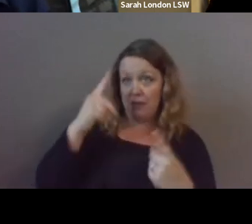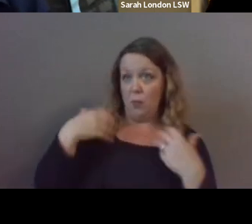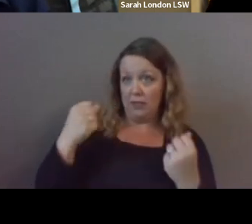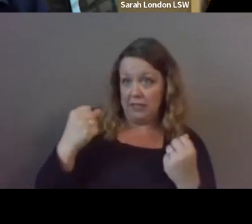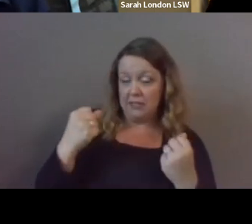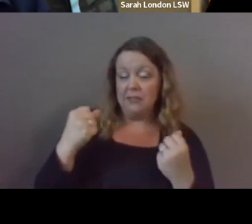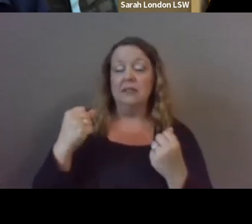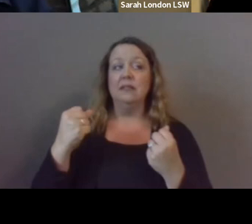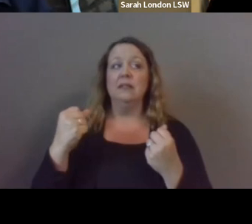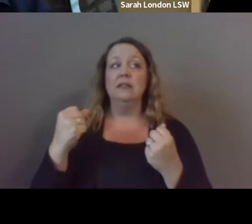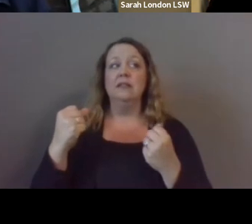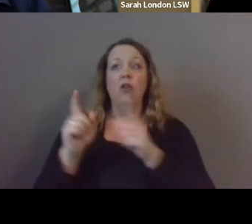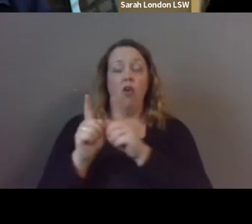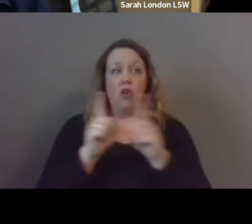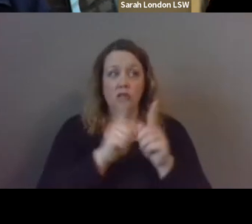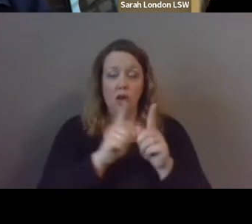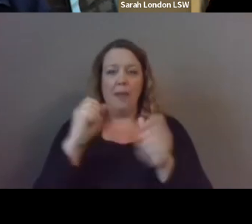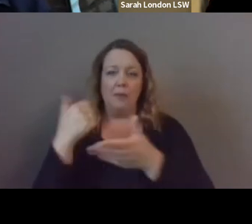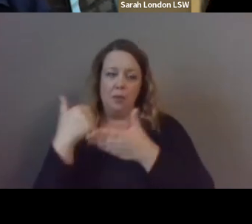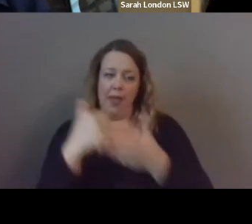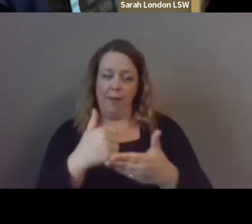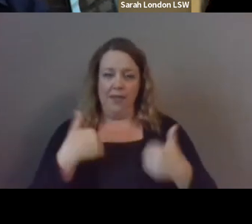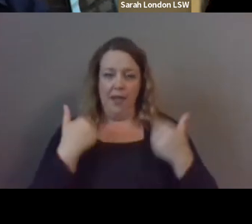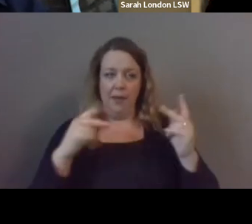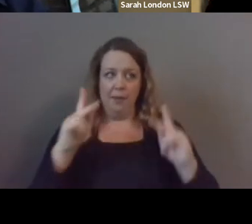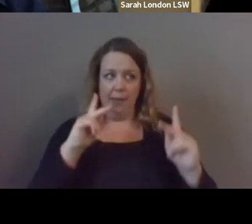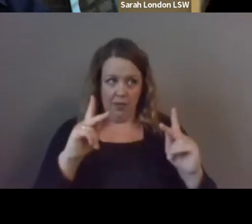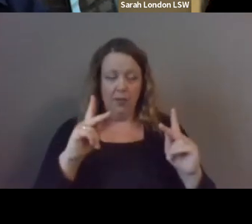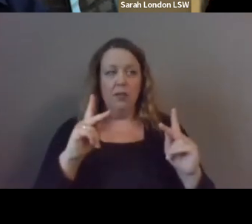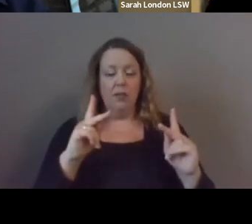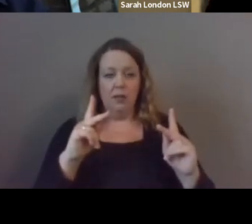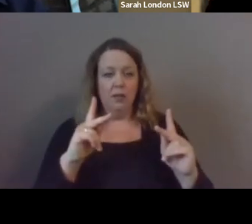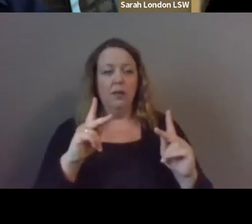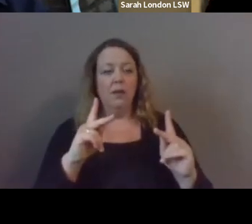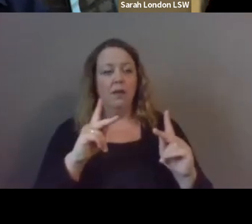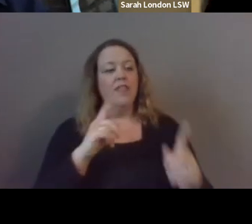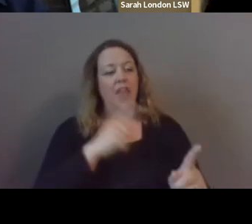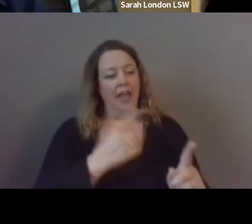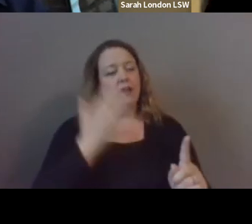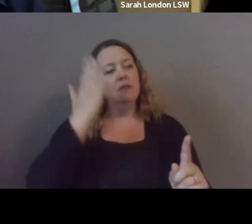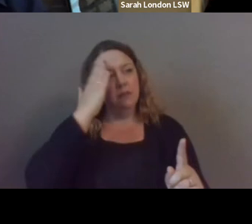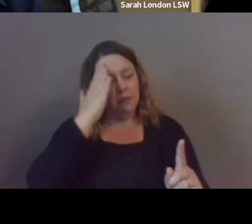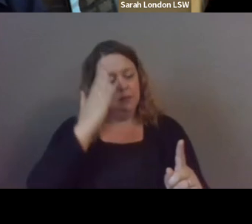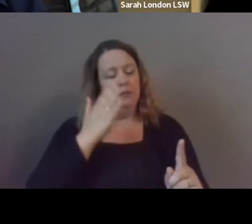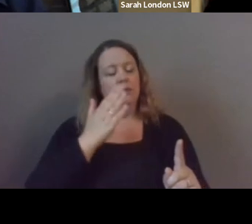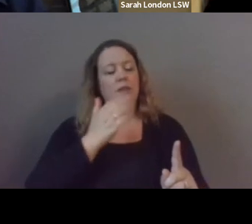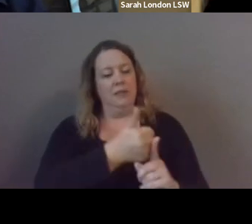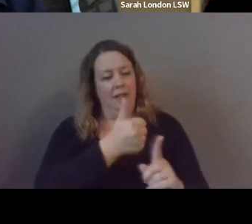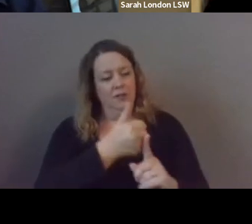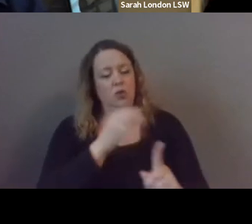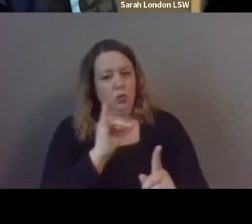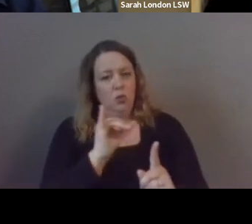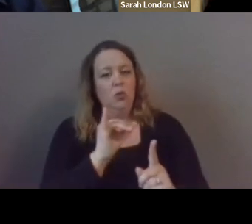but then also be able to help the young people that they work with have some self-awareness about themselves as well um